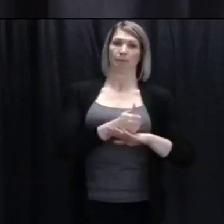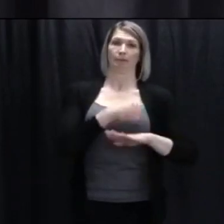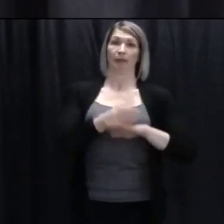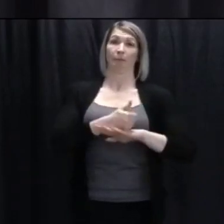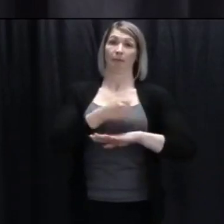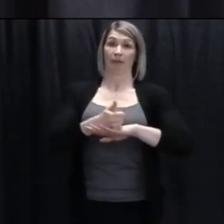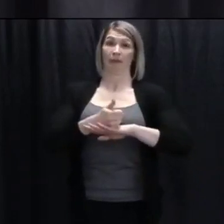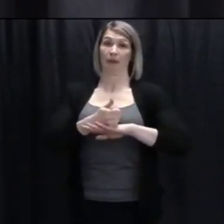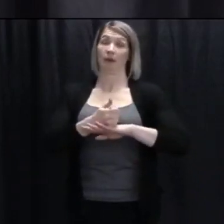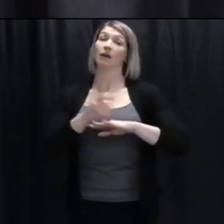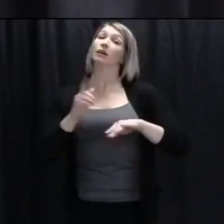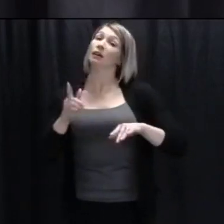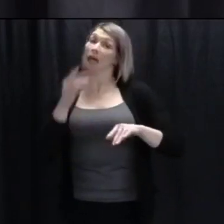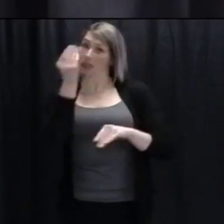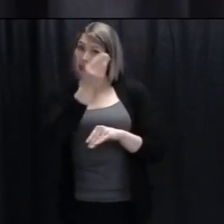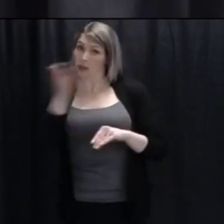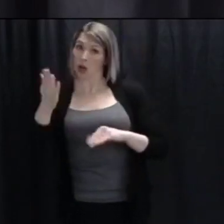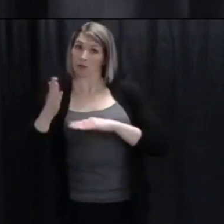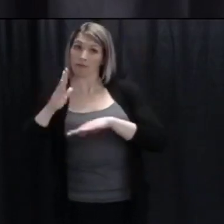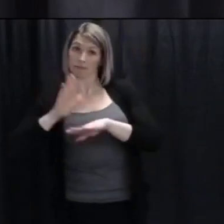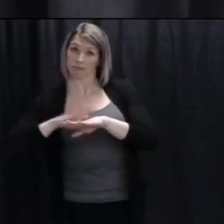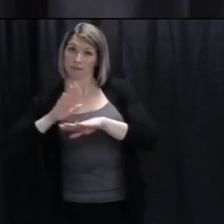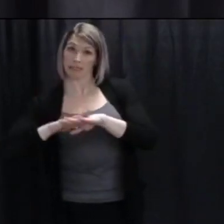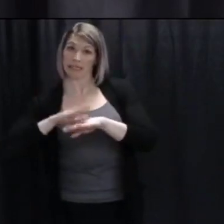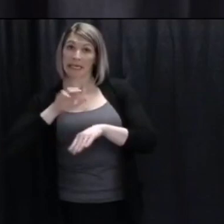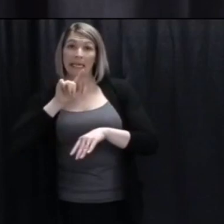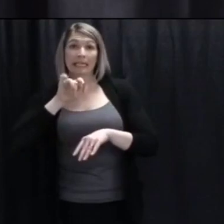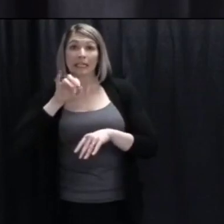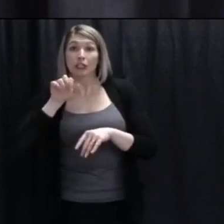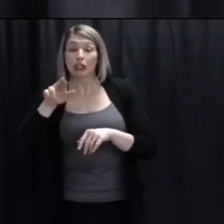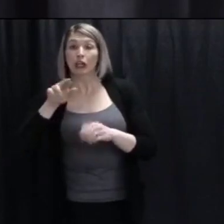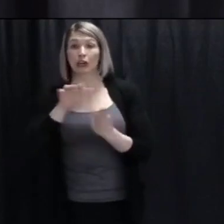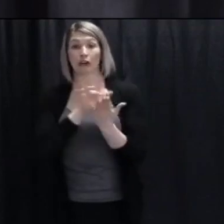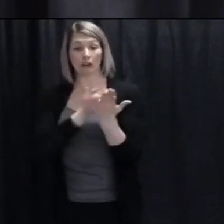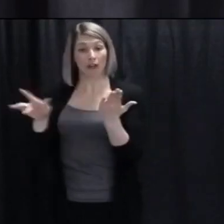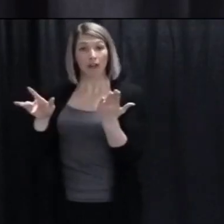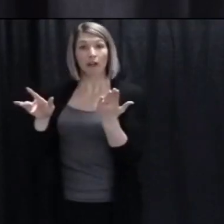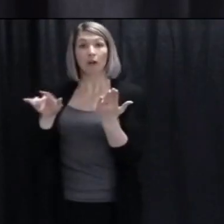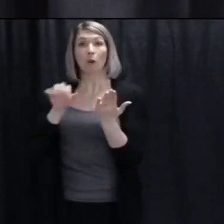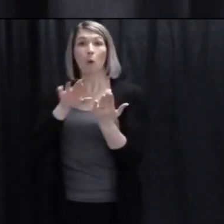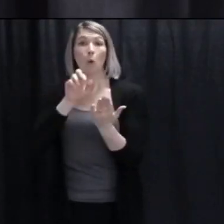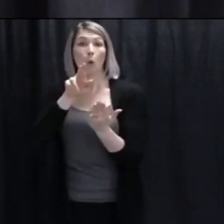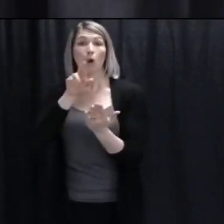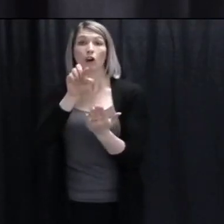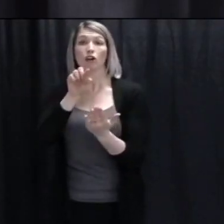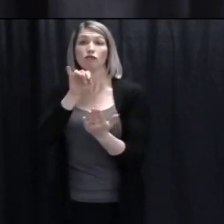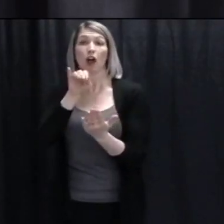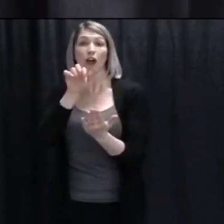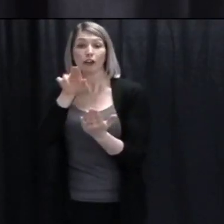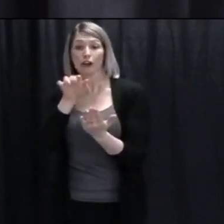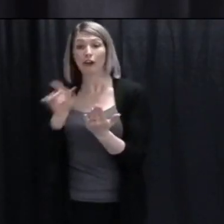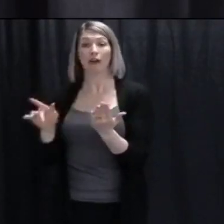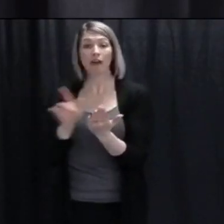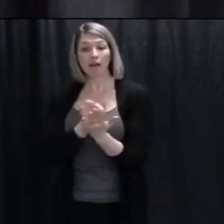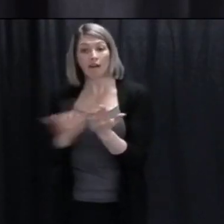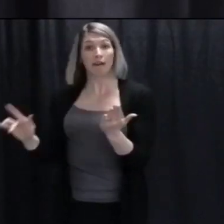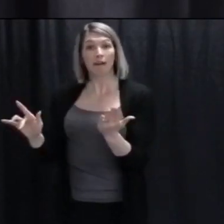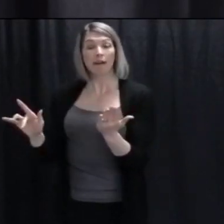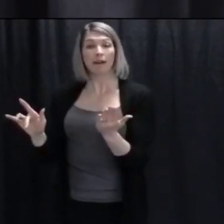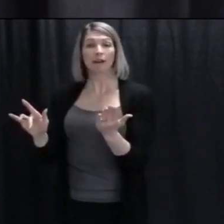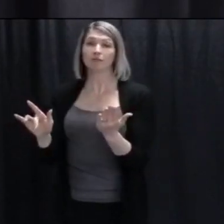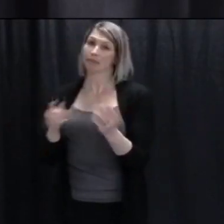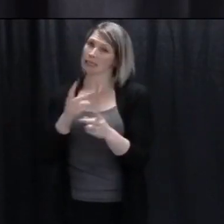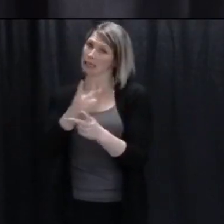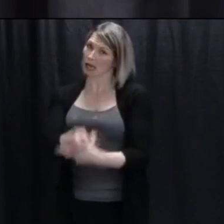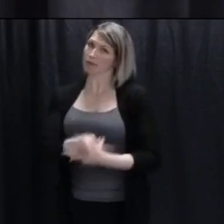warn you, if you use Tinder or Grindr and you swipe right, you might get more than you bargained for, so please be